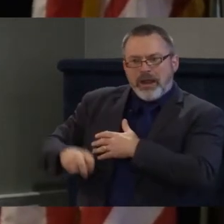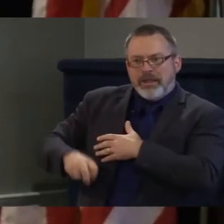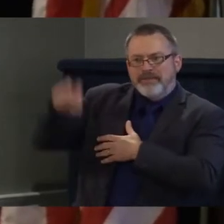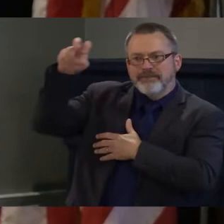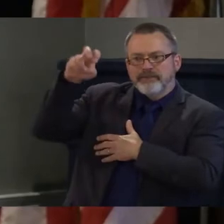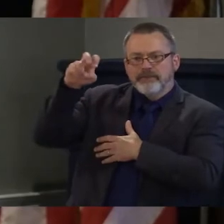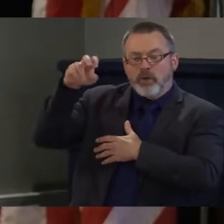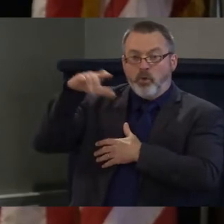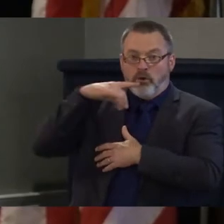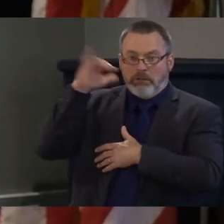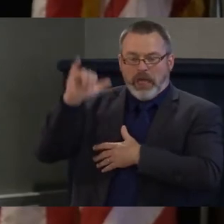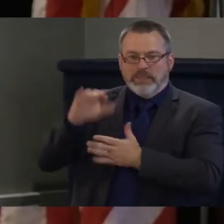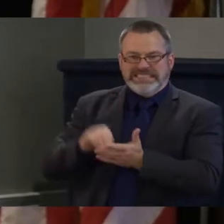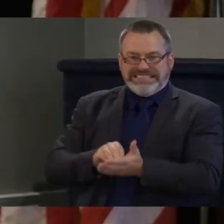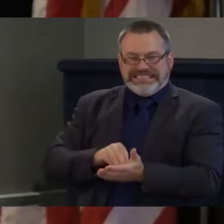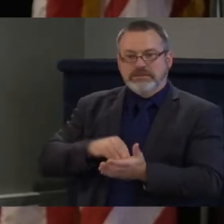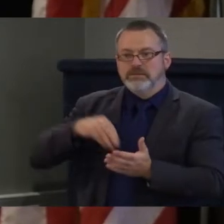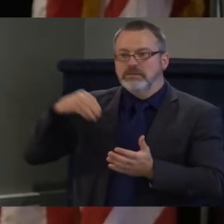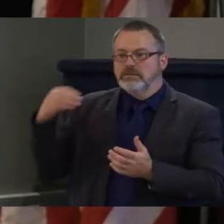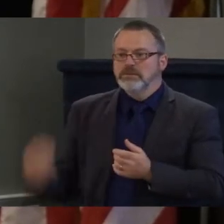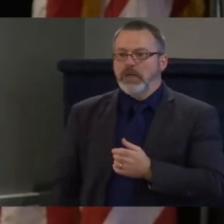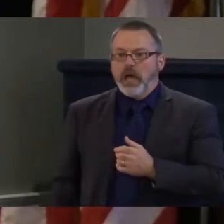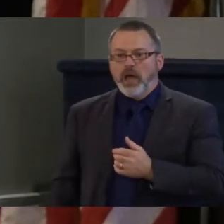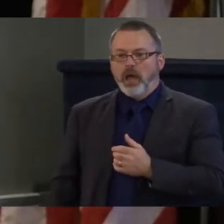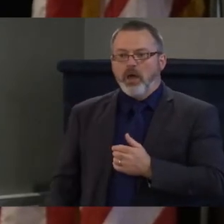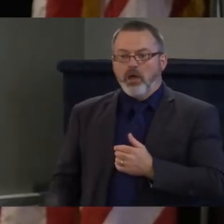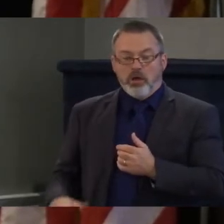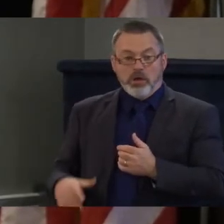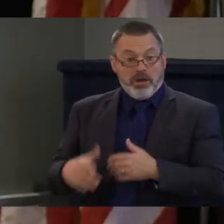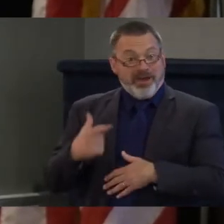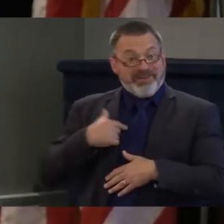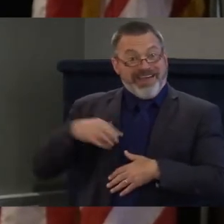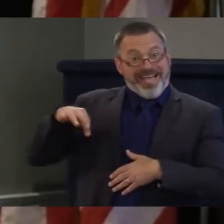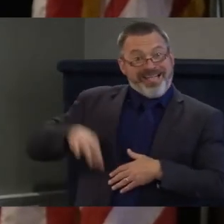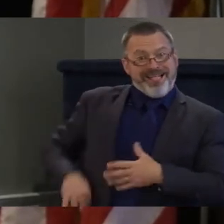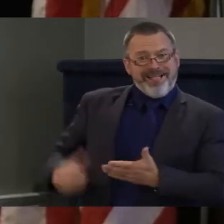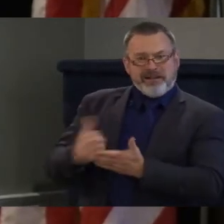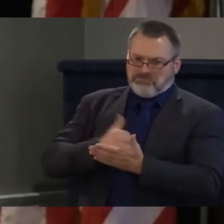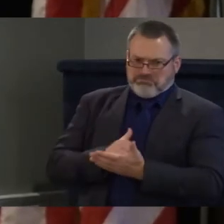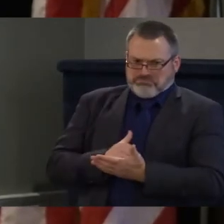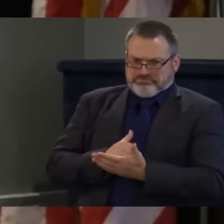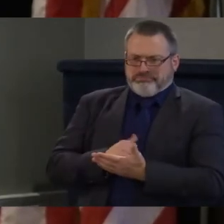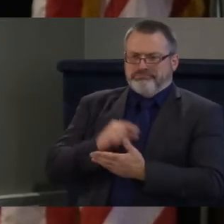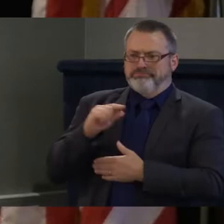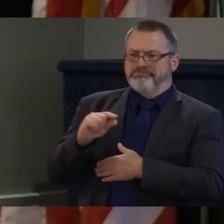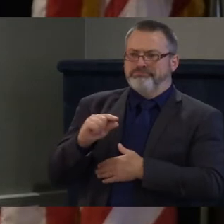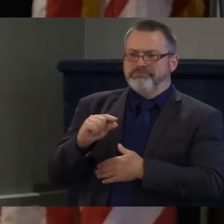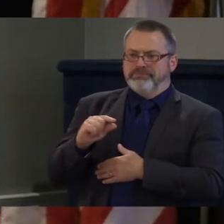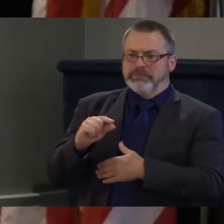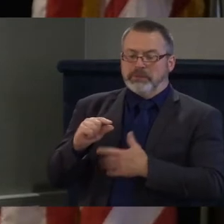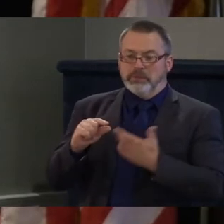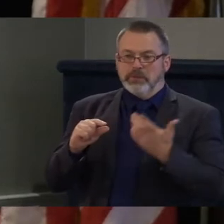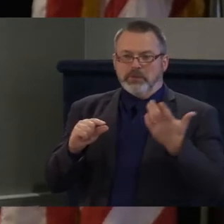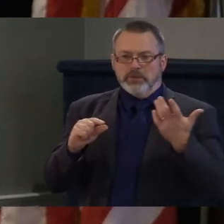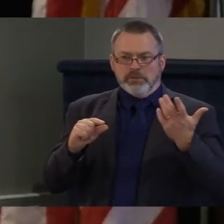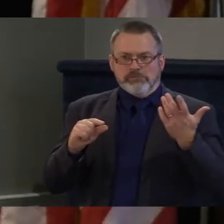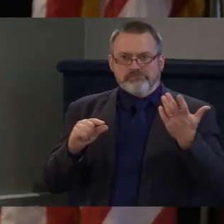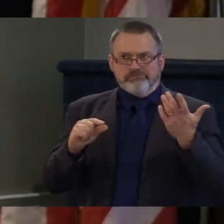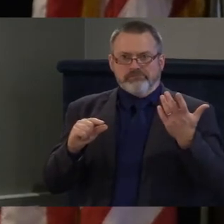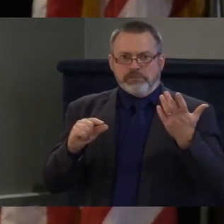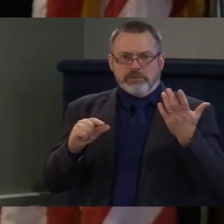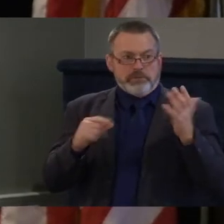We literally make no money off of our house between property taxes and all of the compliance issues,